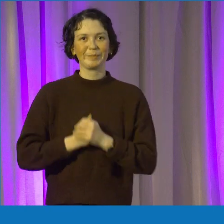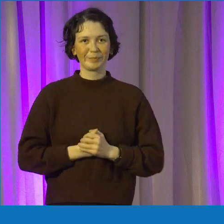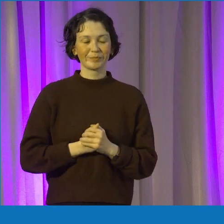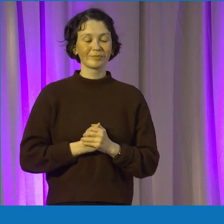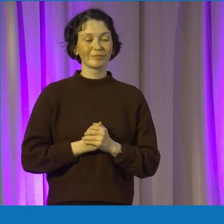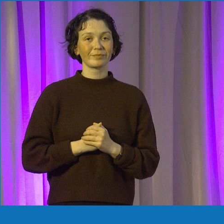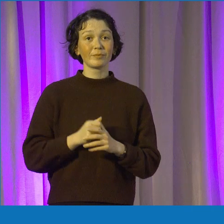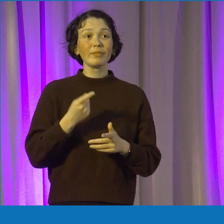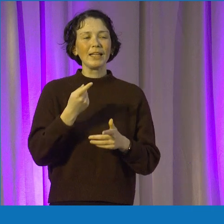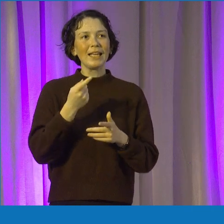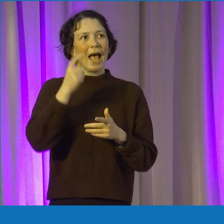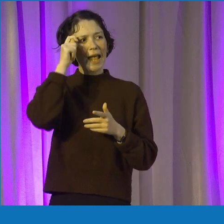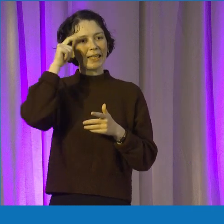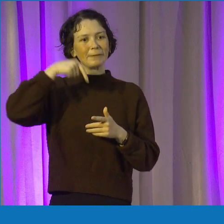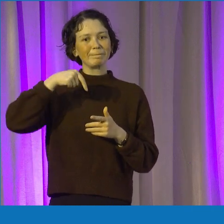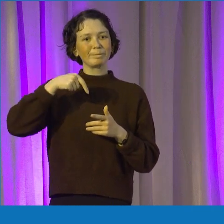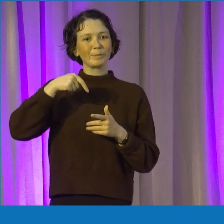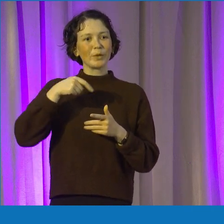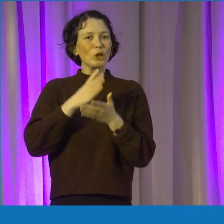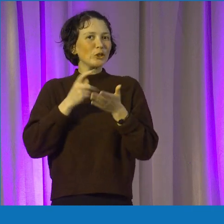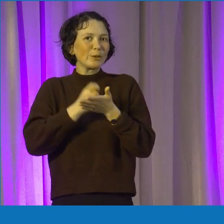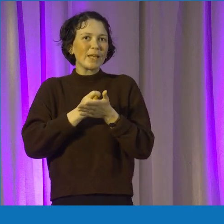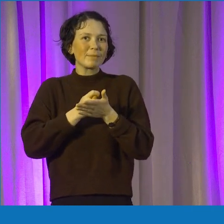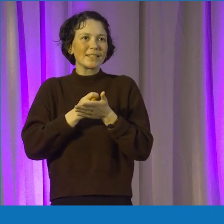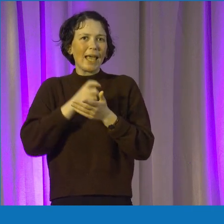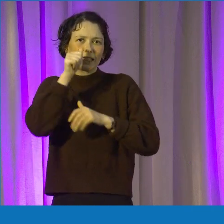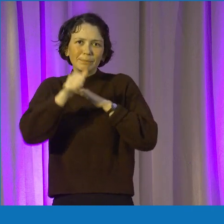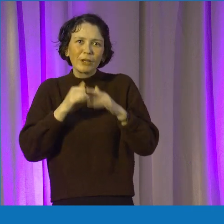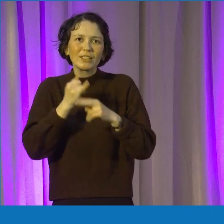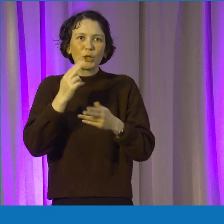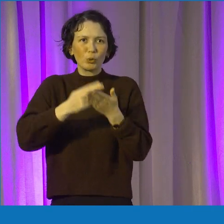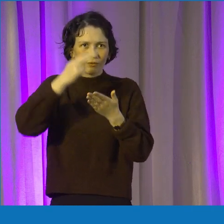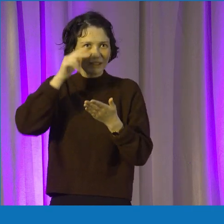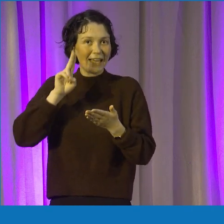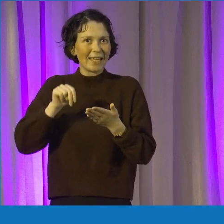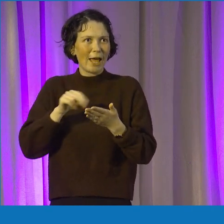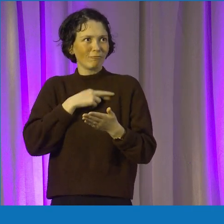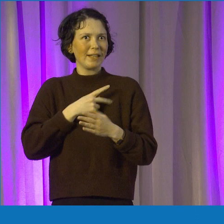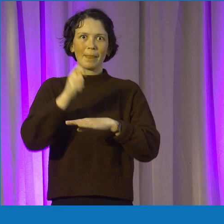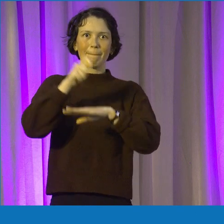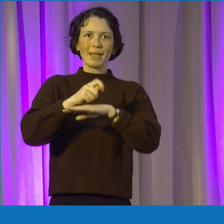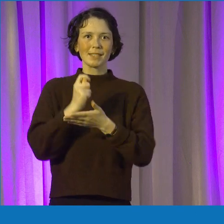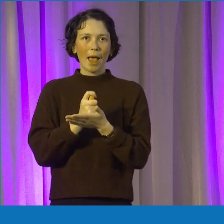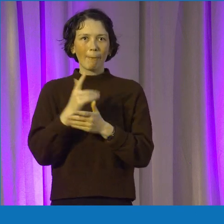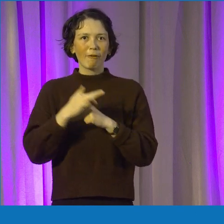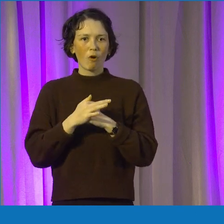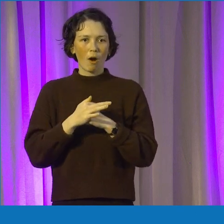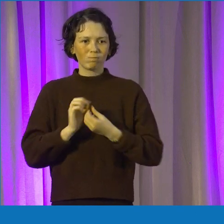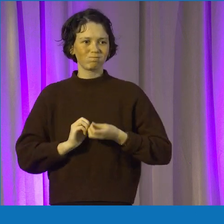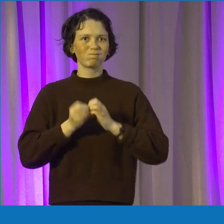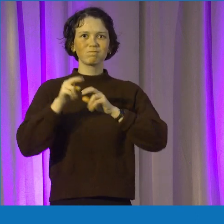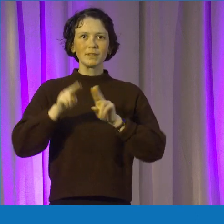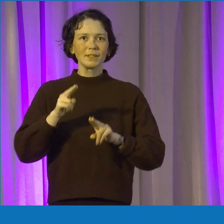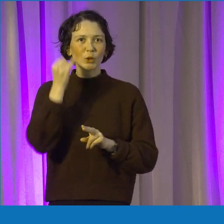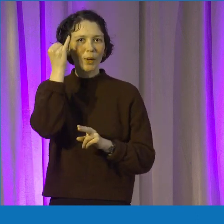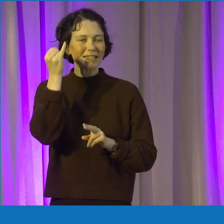you're in university, when you're here, it can be the best time to start something new, to take an idea and turn it into a reality when you're in university. It